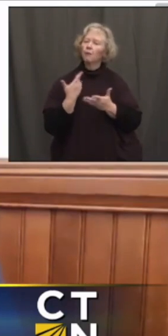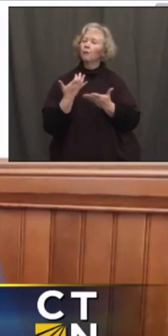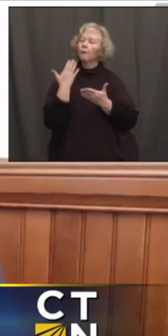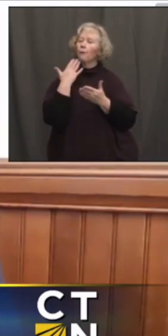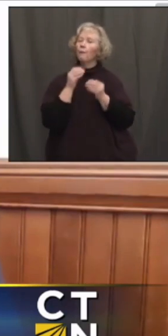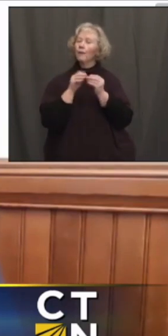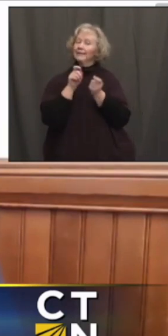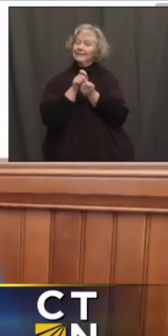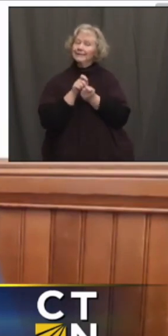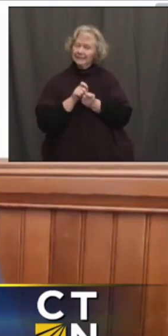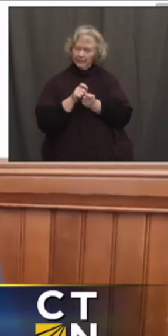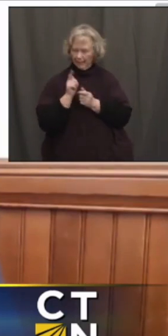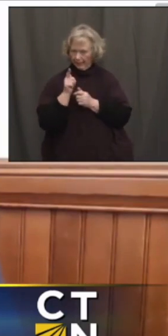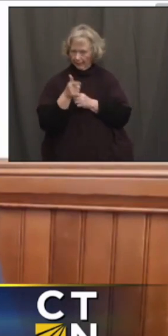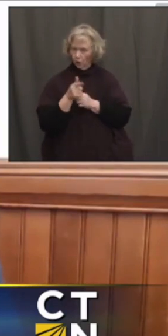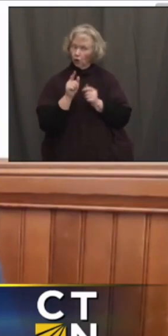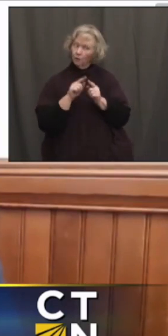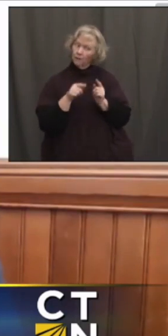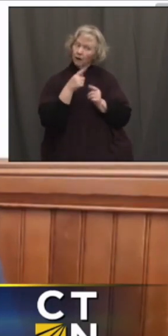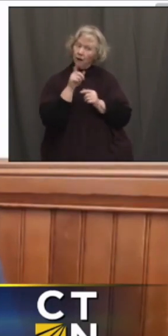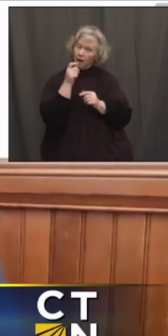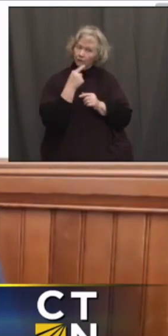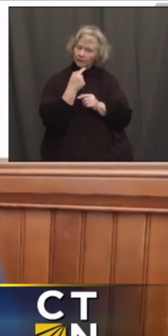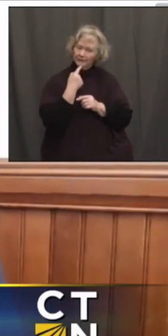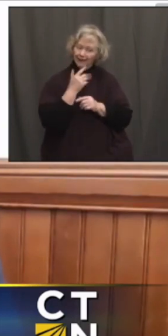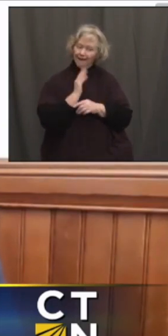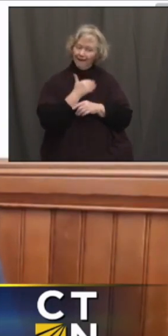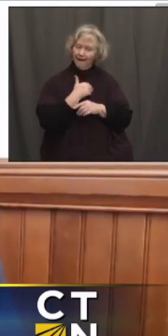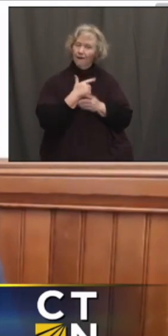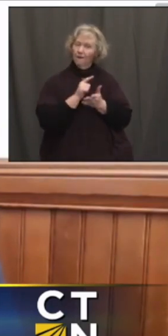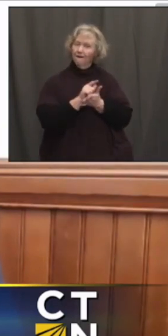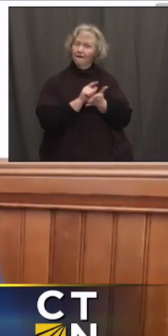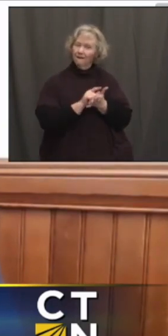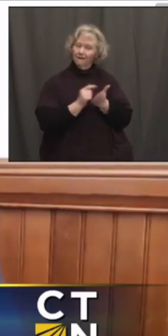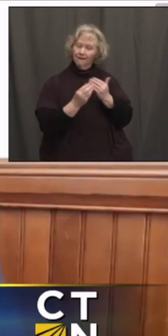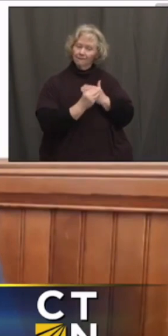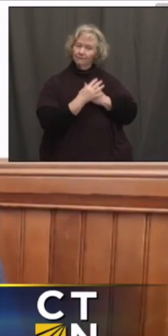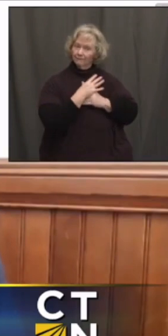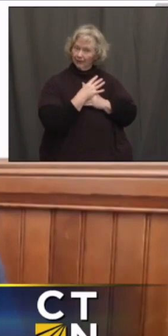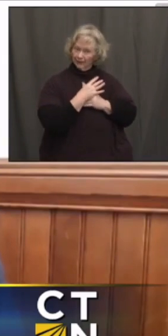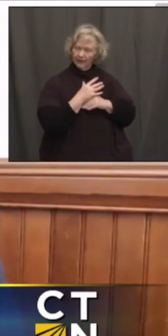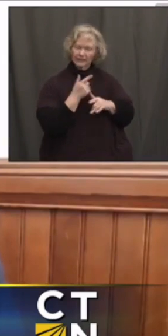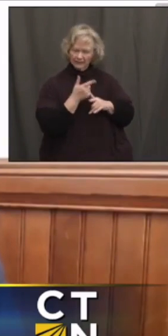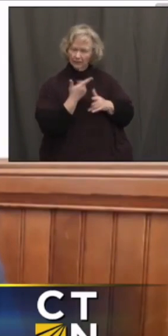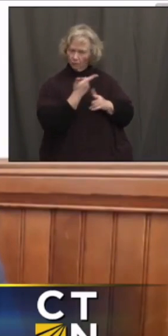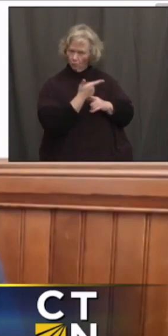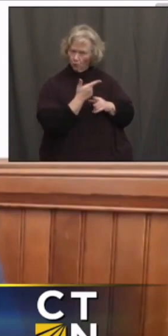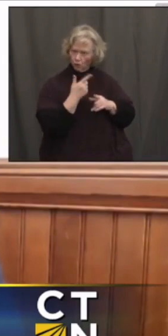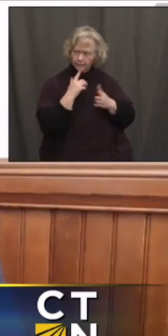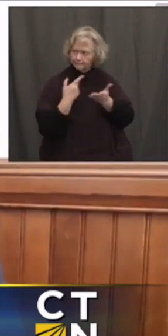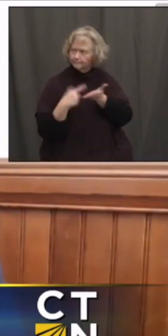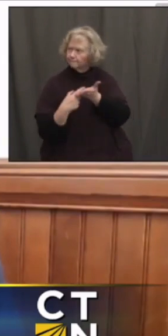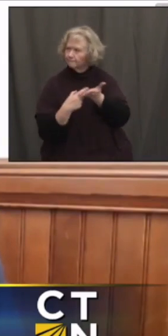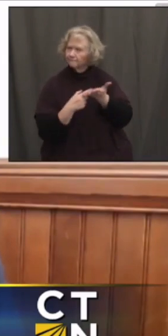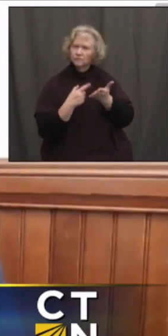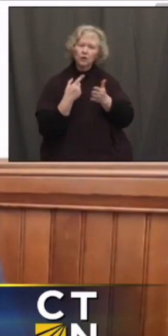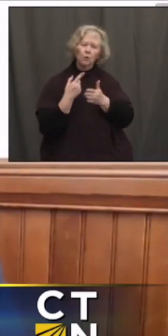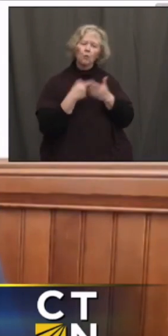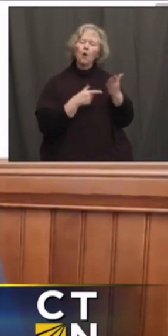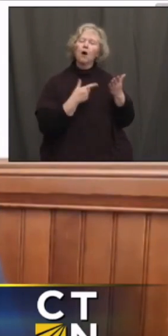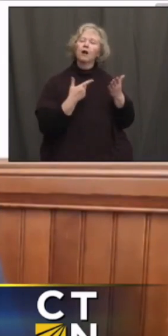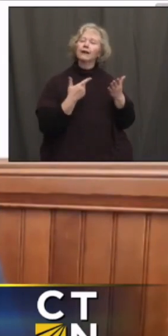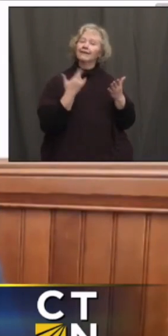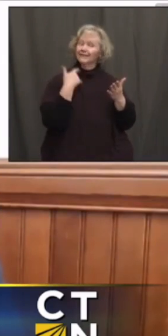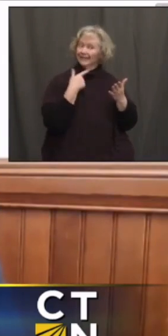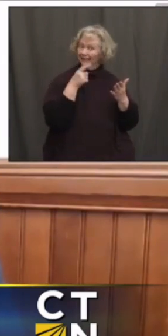on that. But as the governor stated, our legal department is already starting to work to get an understanding of what are the type of orders that would need